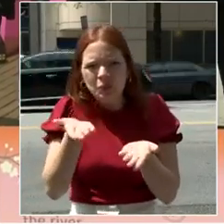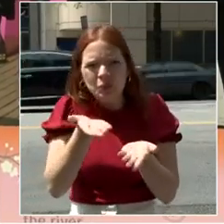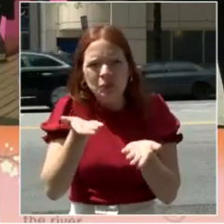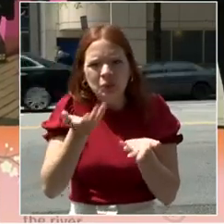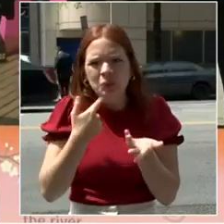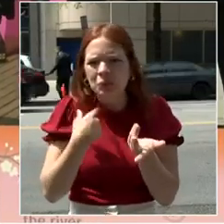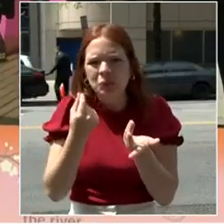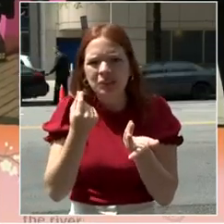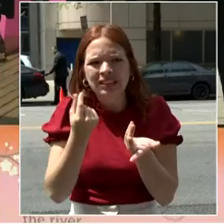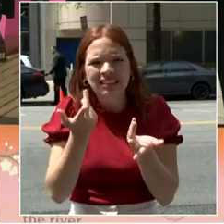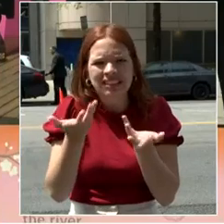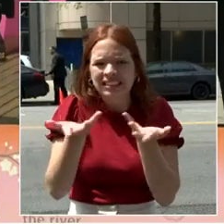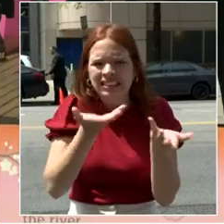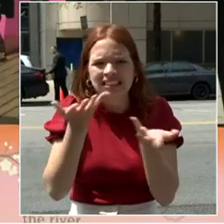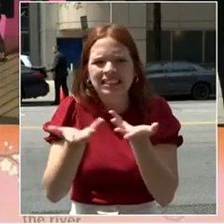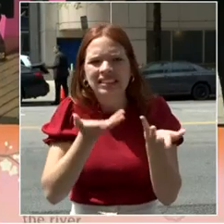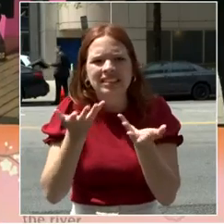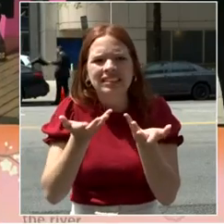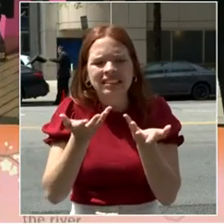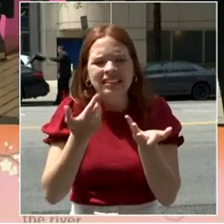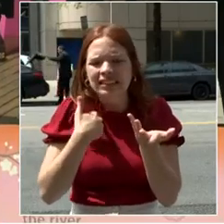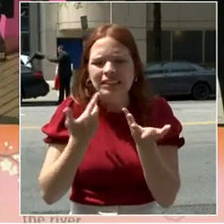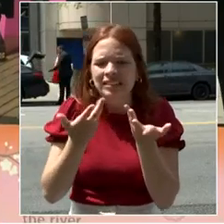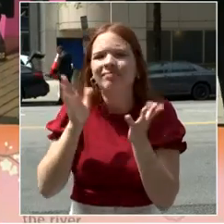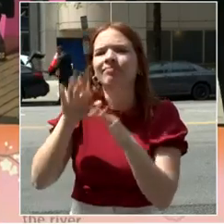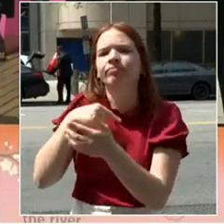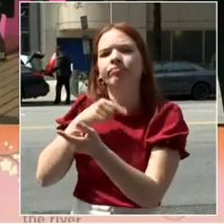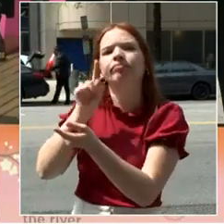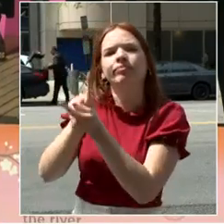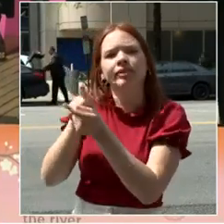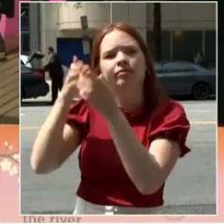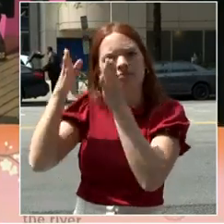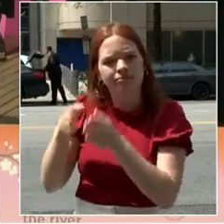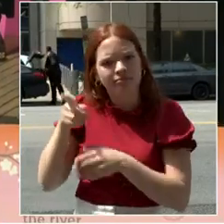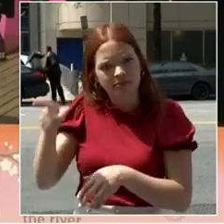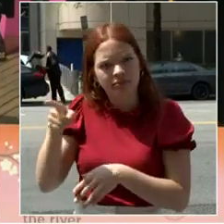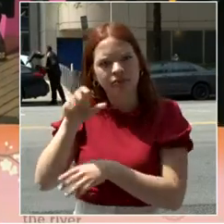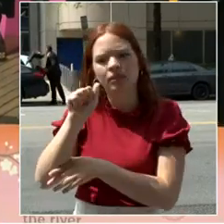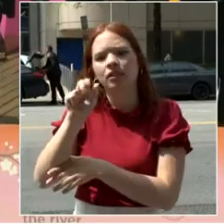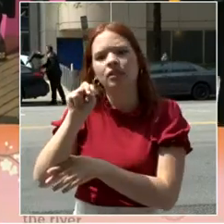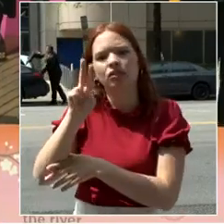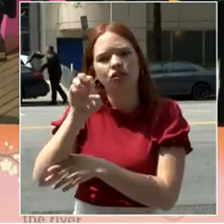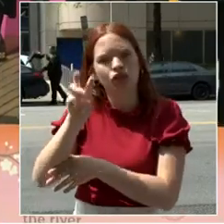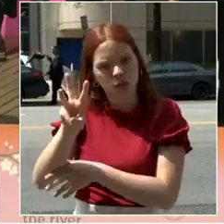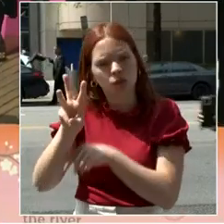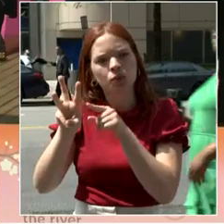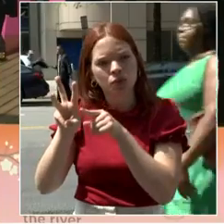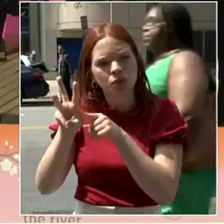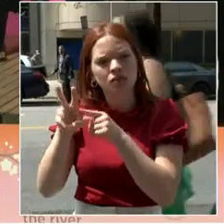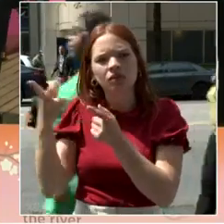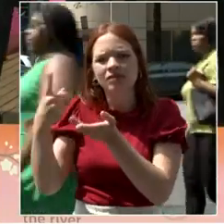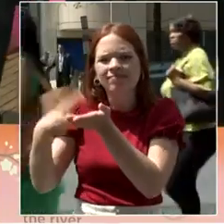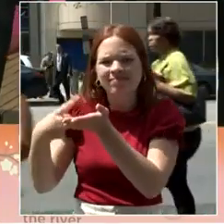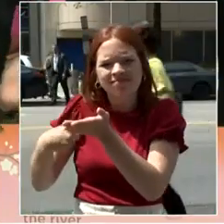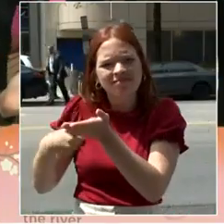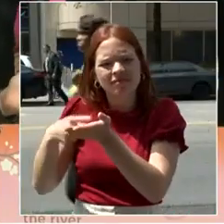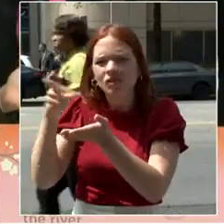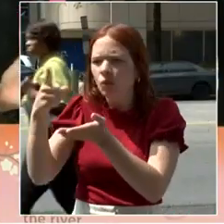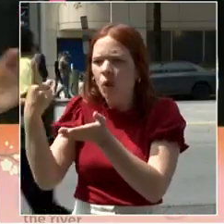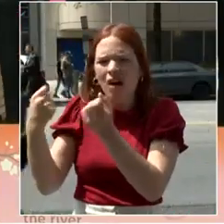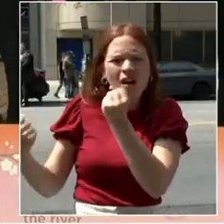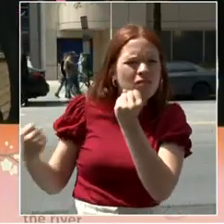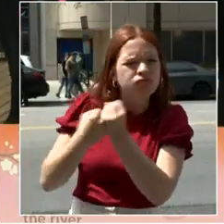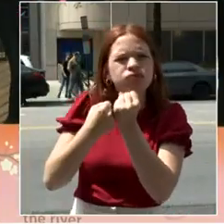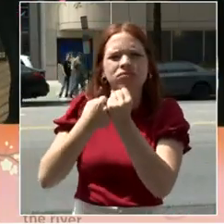and since then Andrew always is shaking on us. So I feel that I have backbone in my neighborhood, so thank you